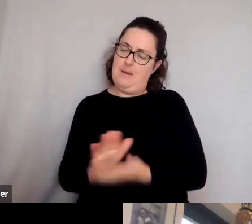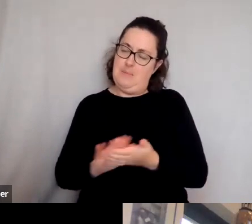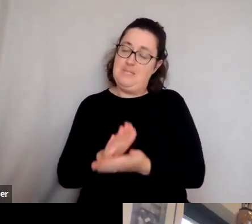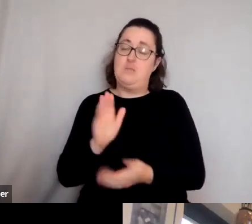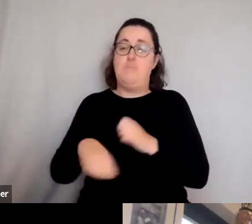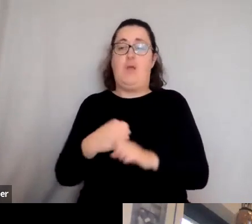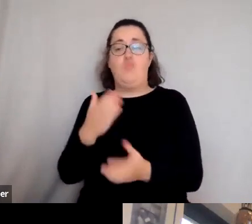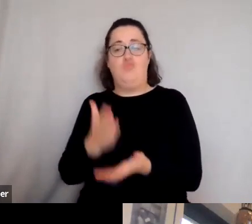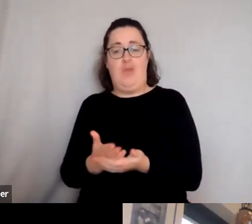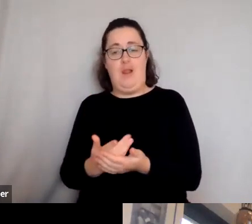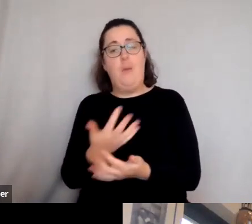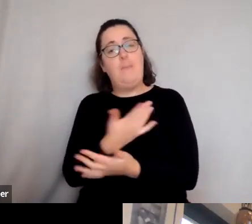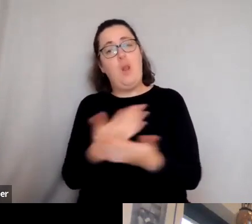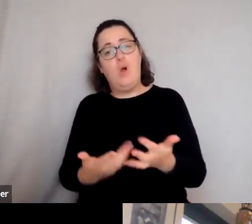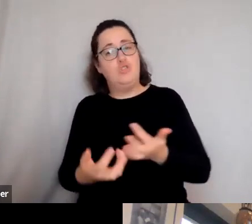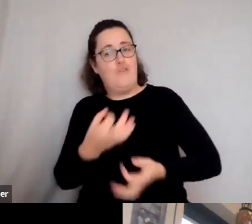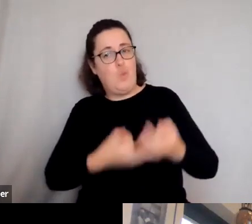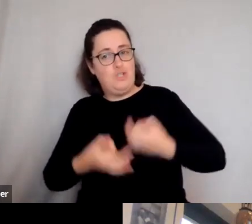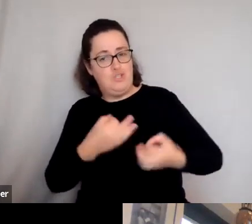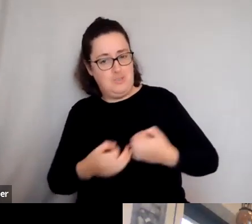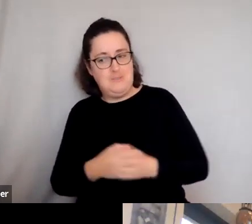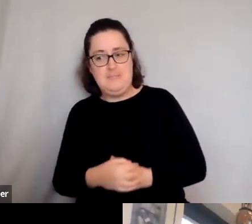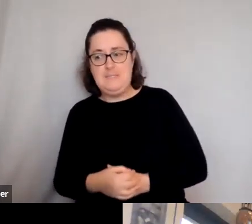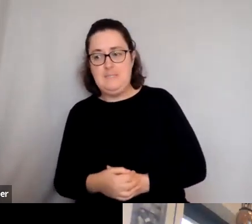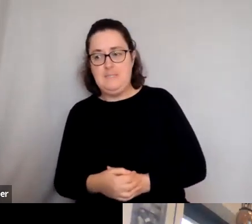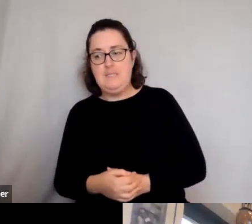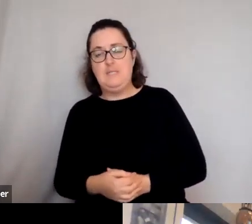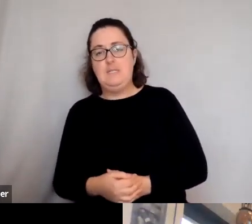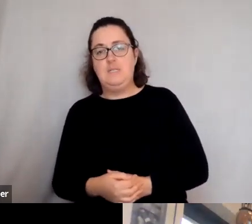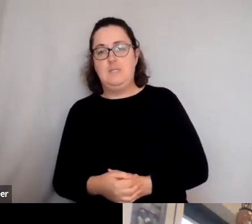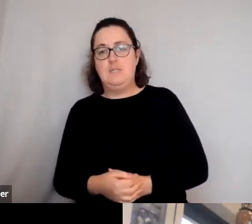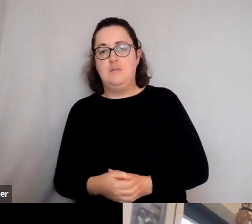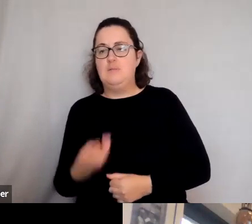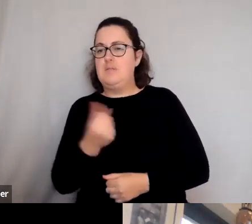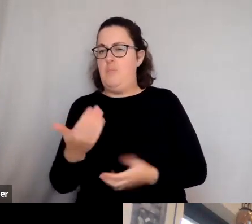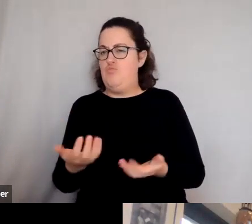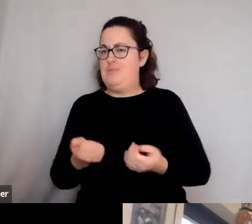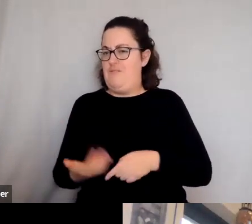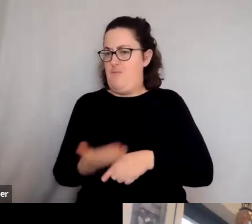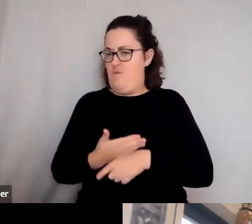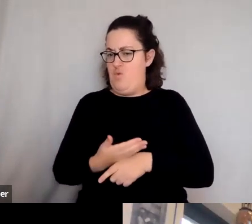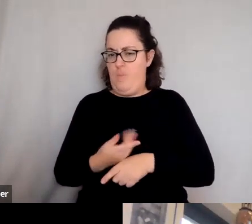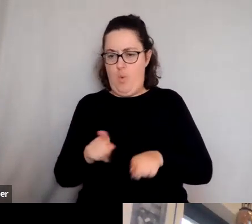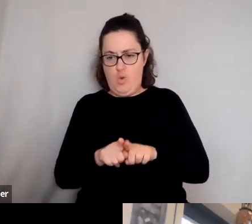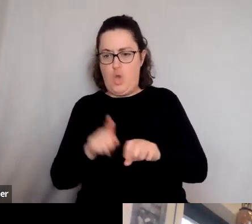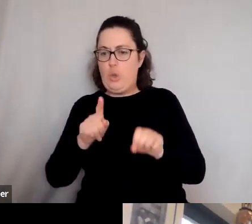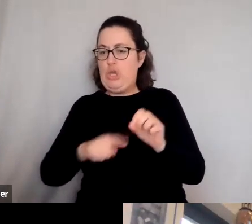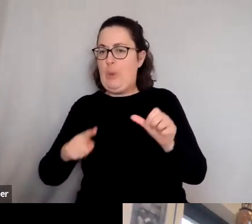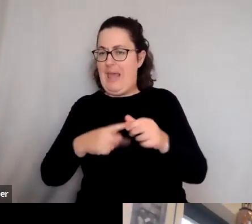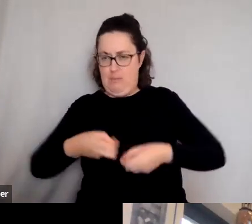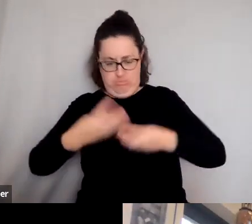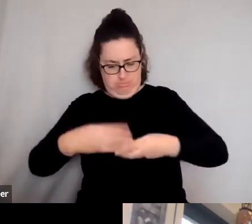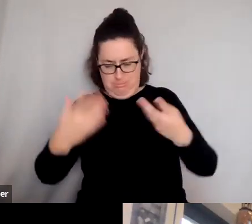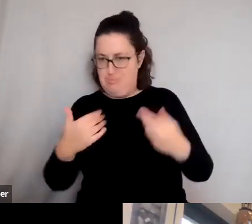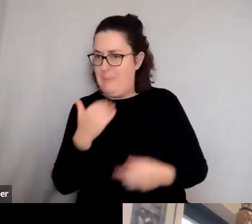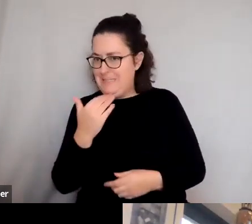have been asking questions, a number in the Q&A box, but also some that came in advance. We're talking about how the